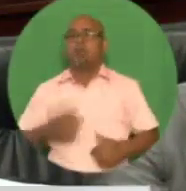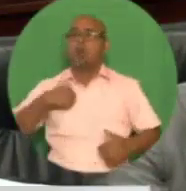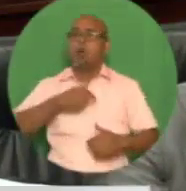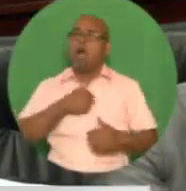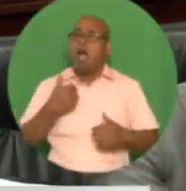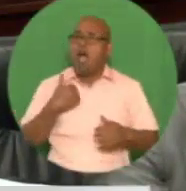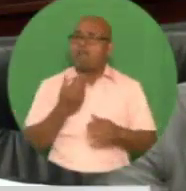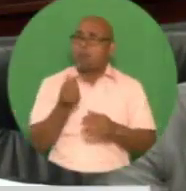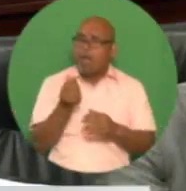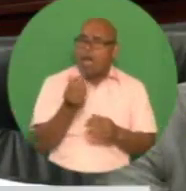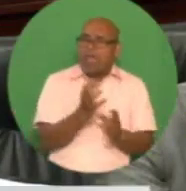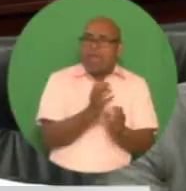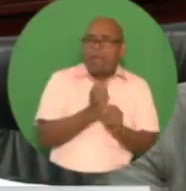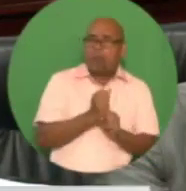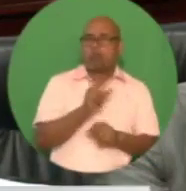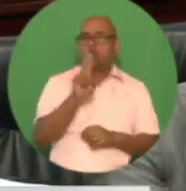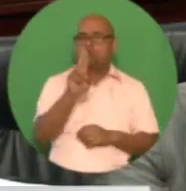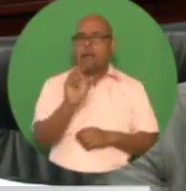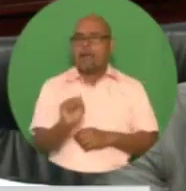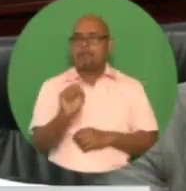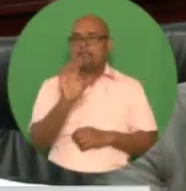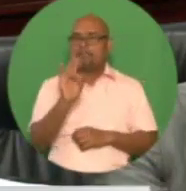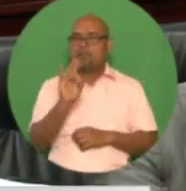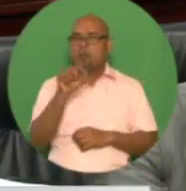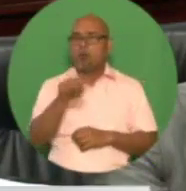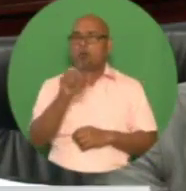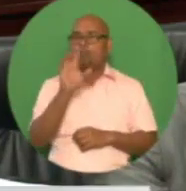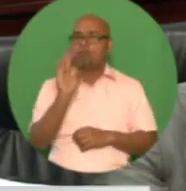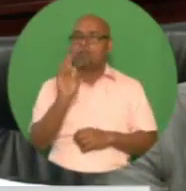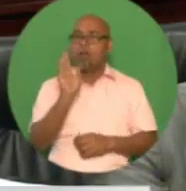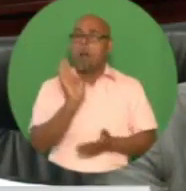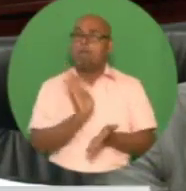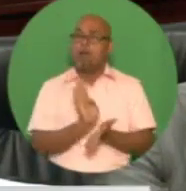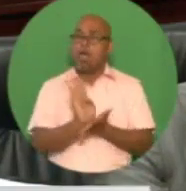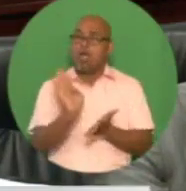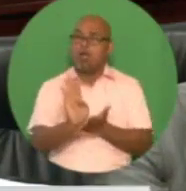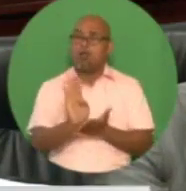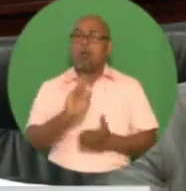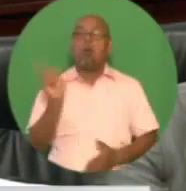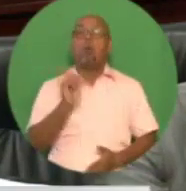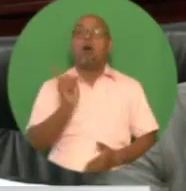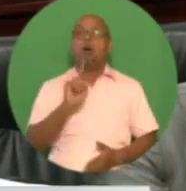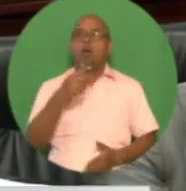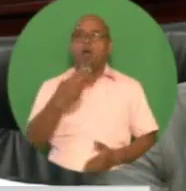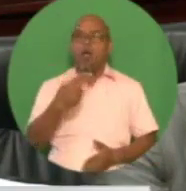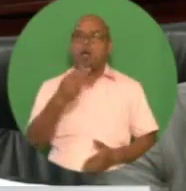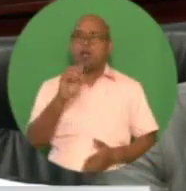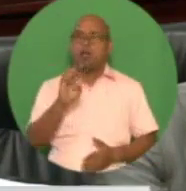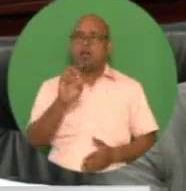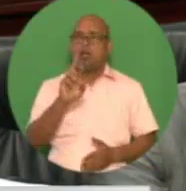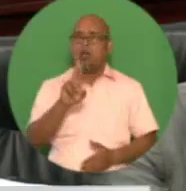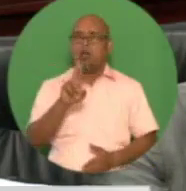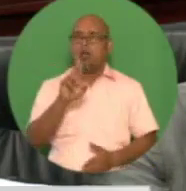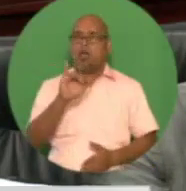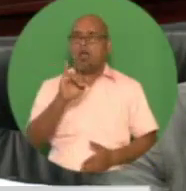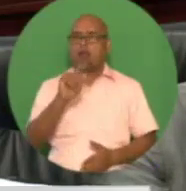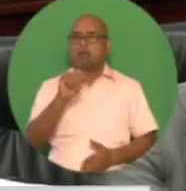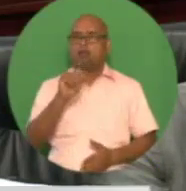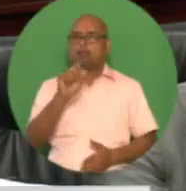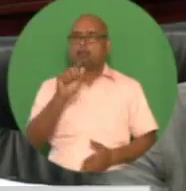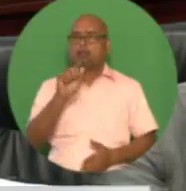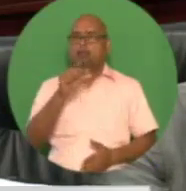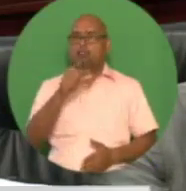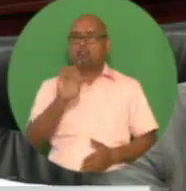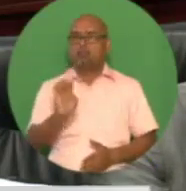U.S. $7.7 billion, and in the Heritage and Stabilization Fund in an amount of U.S. $6 billion,